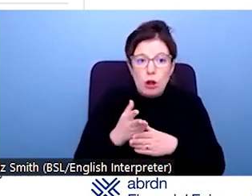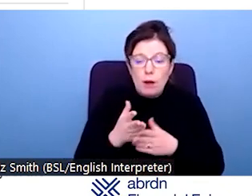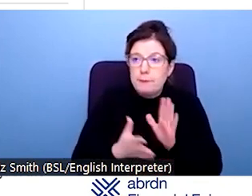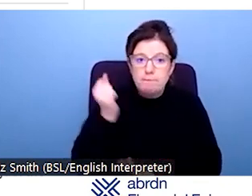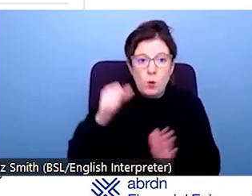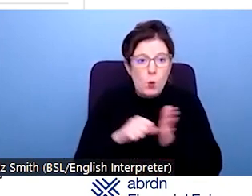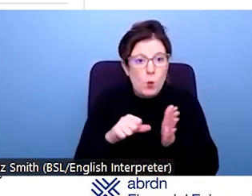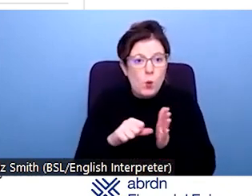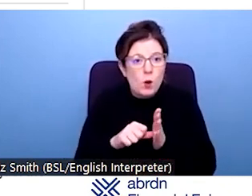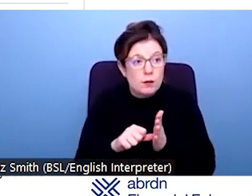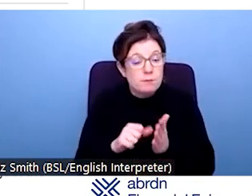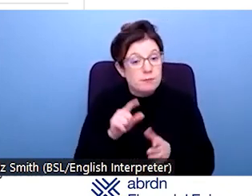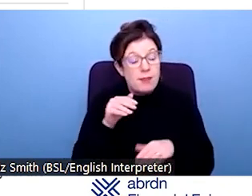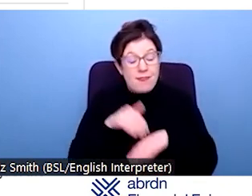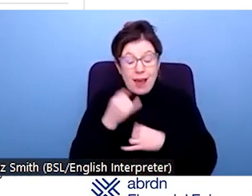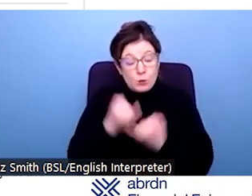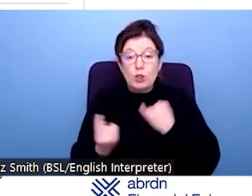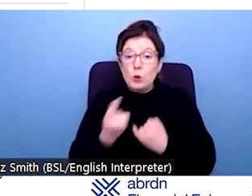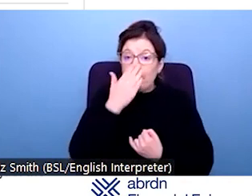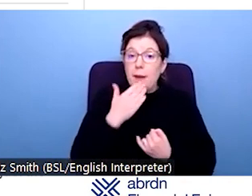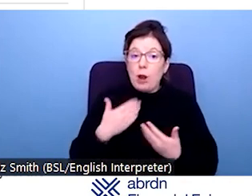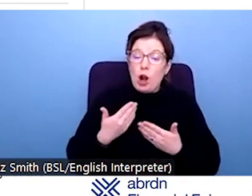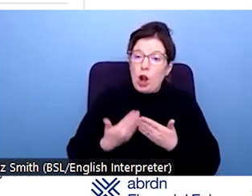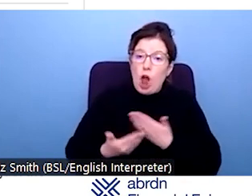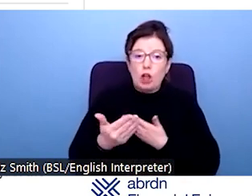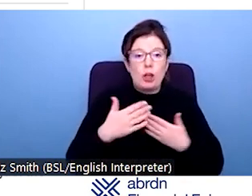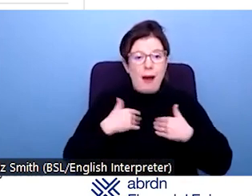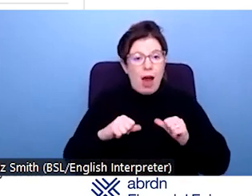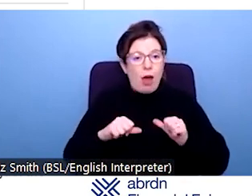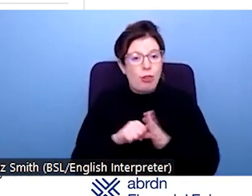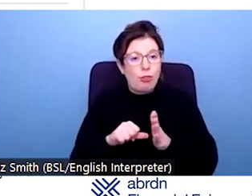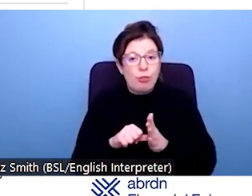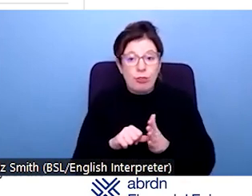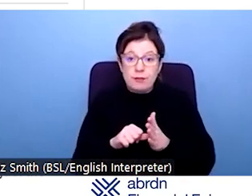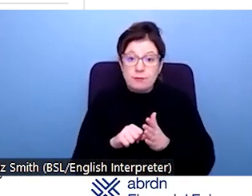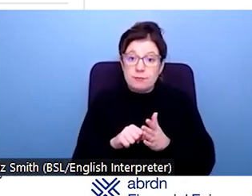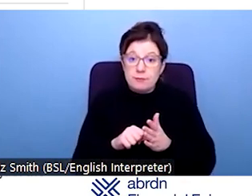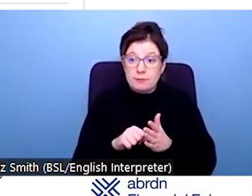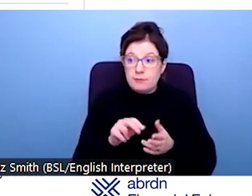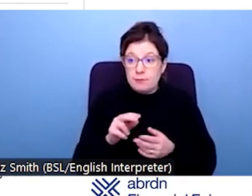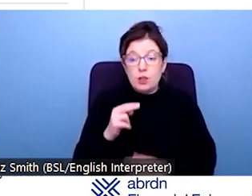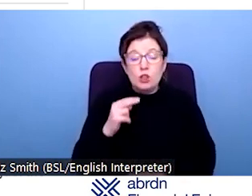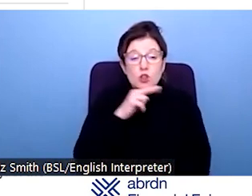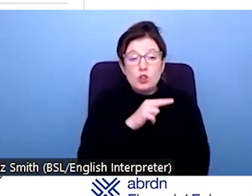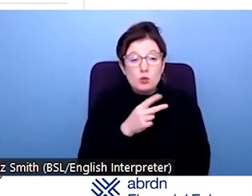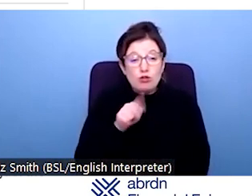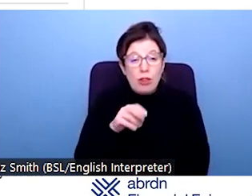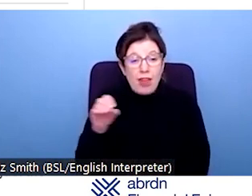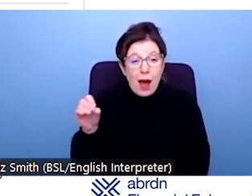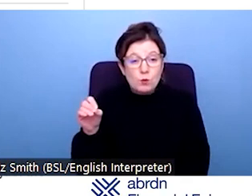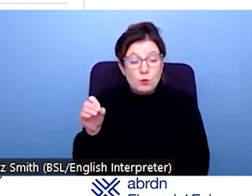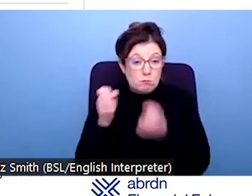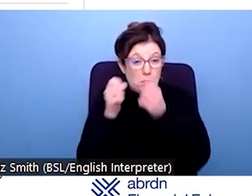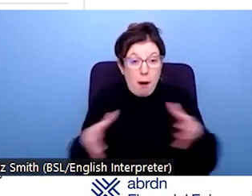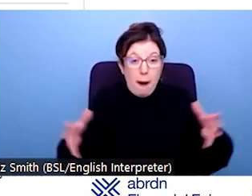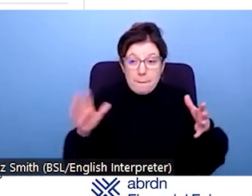long term ill health with long term health conditions. And so that's so that there's been a significant growth of more than 200,000 in a number of people who've